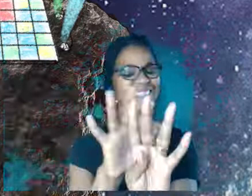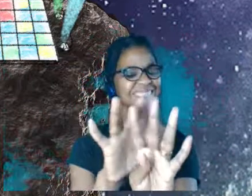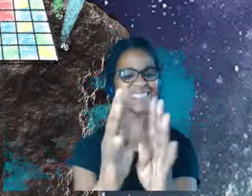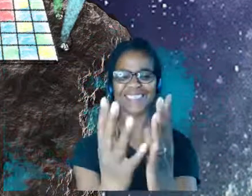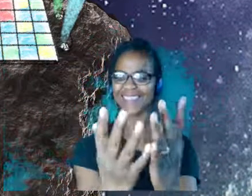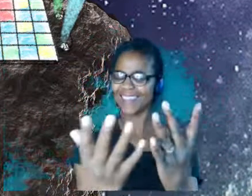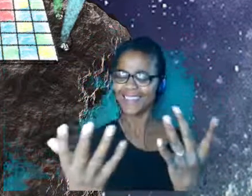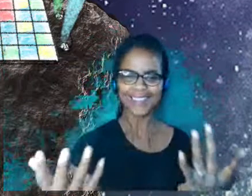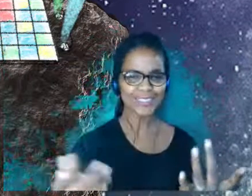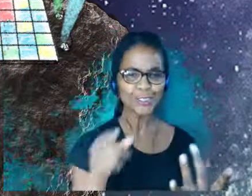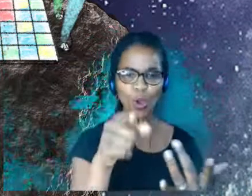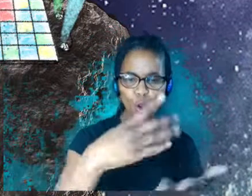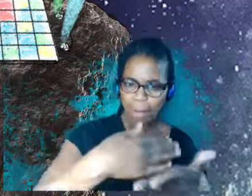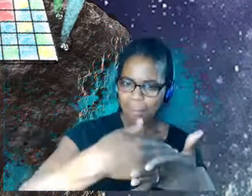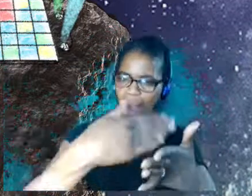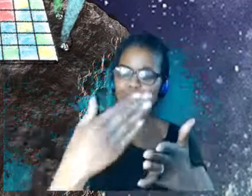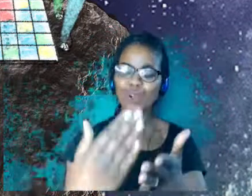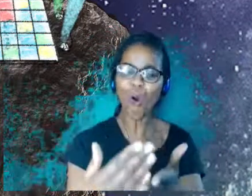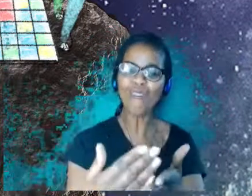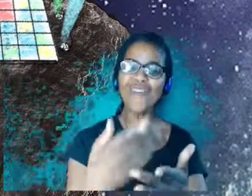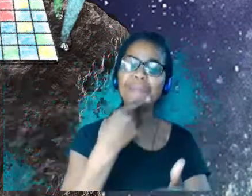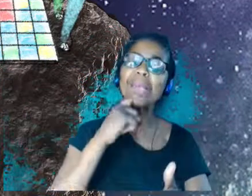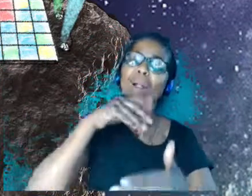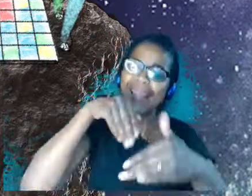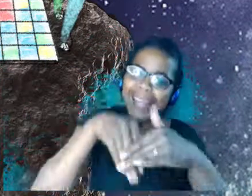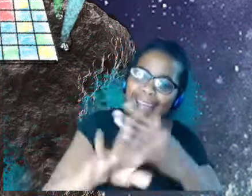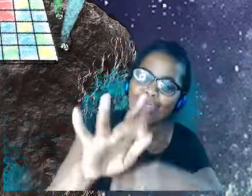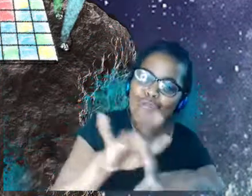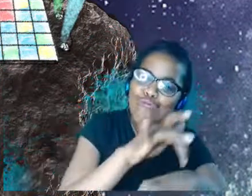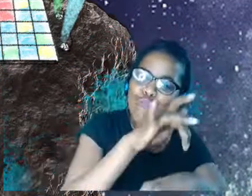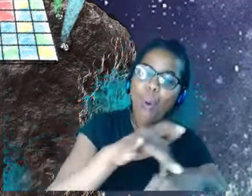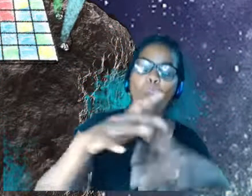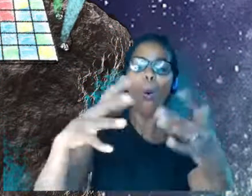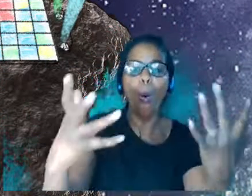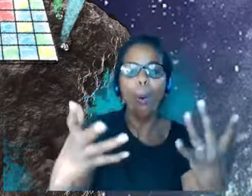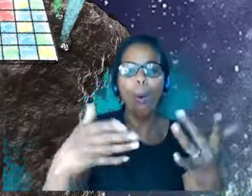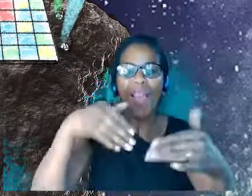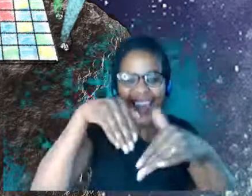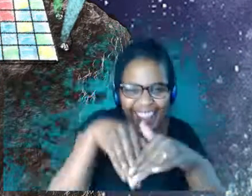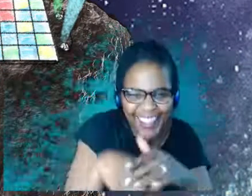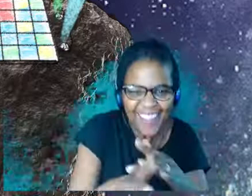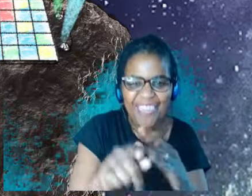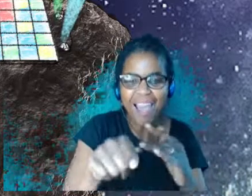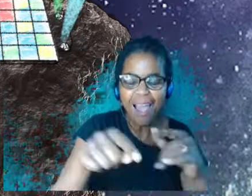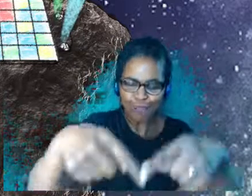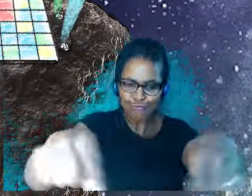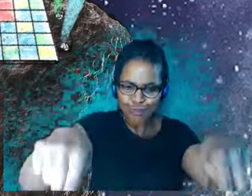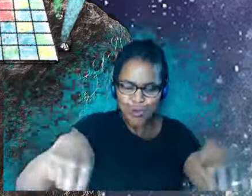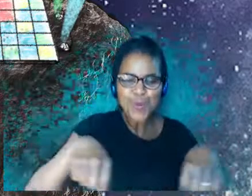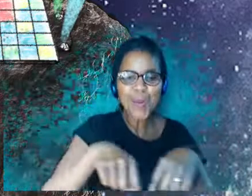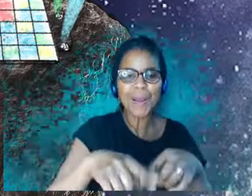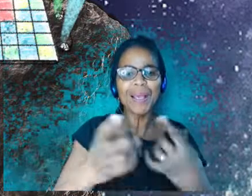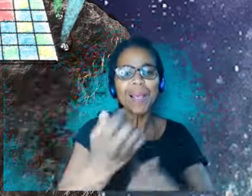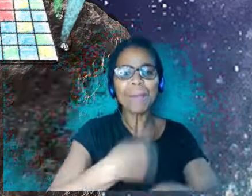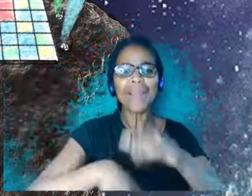on this platform. So it's great. It's kind of like you're bringing that sense of humanity back.